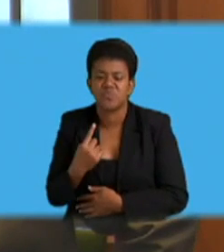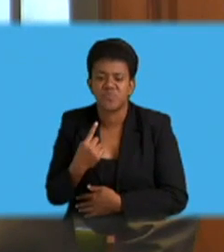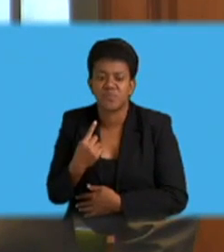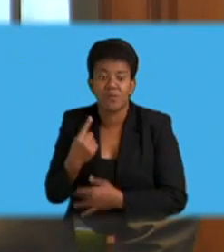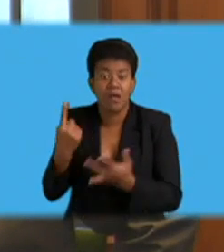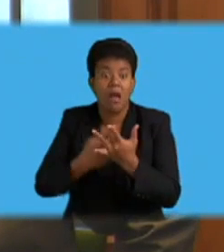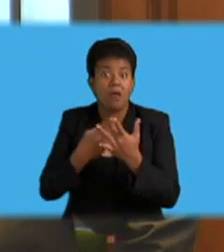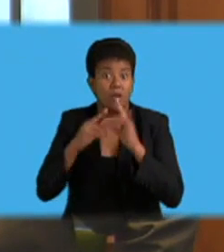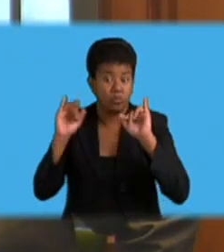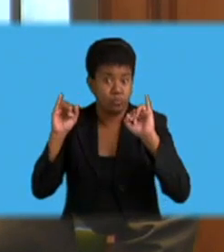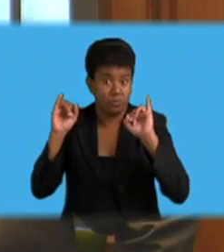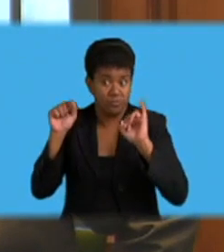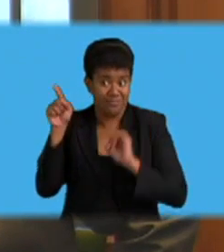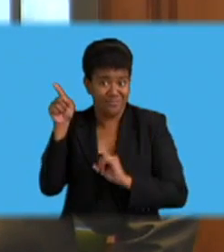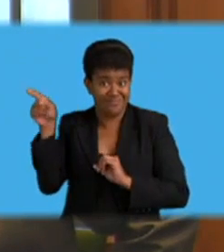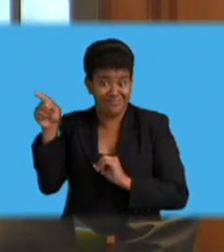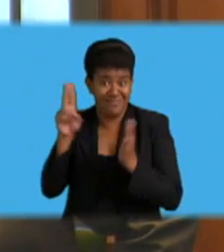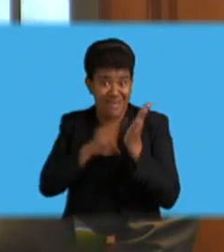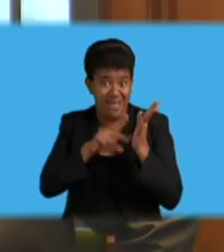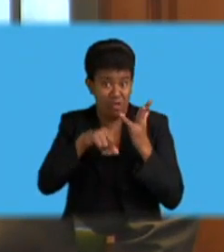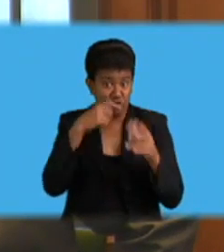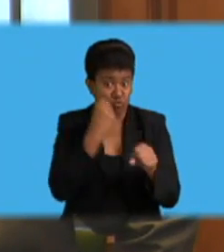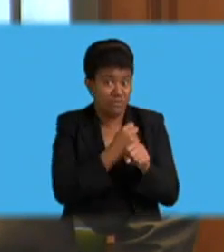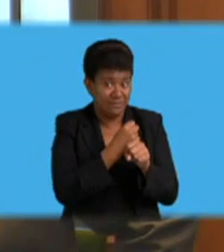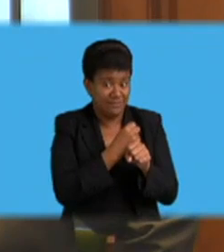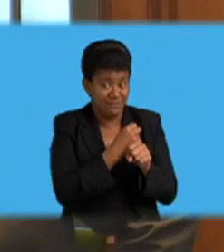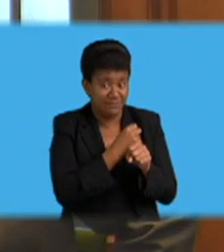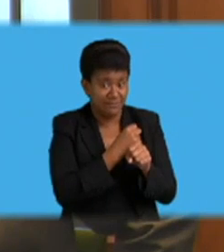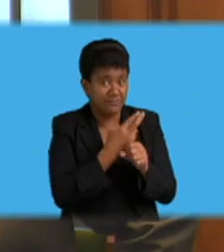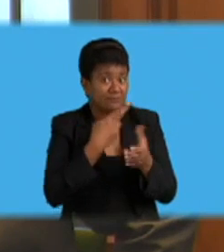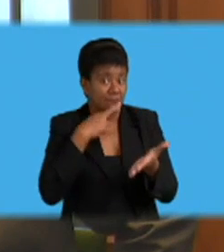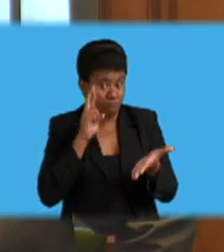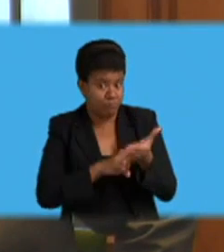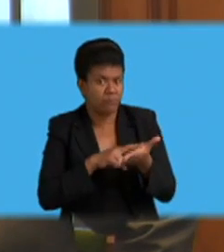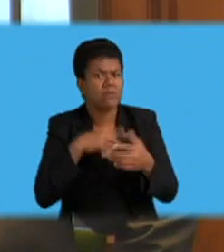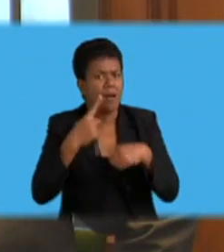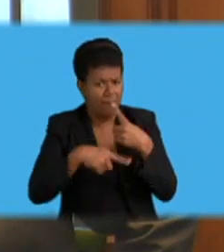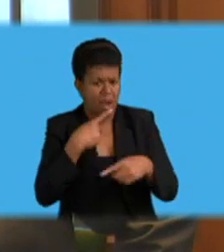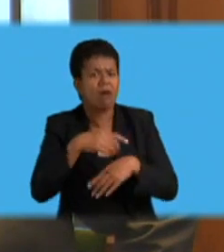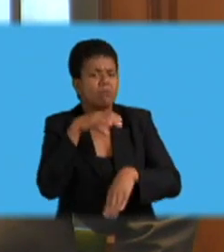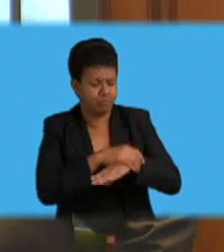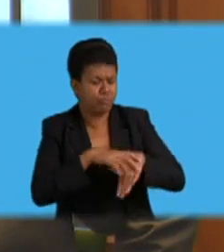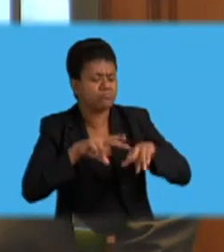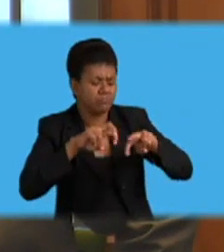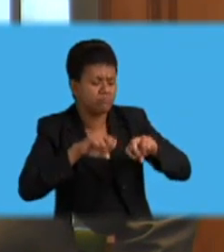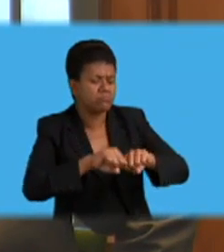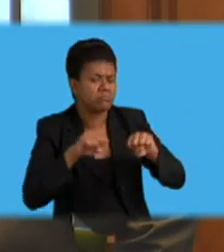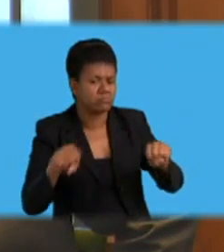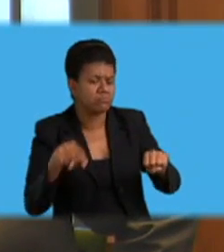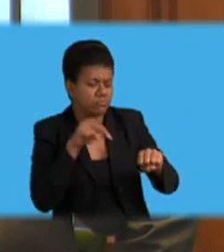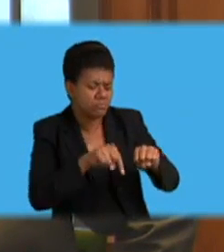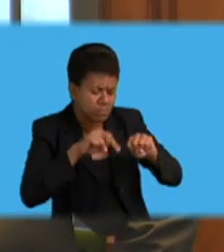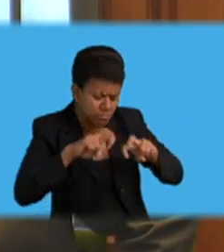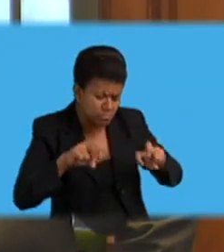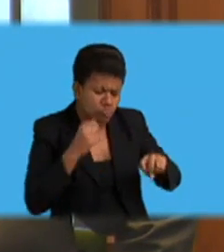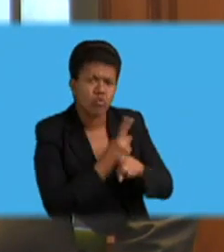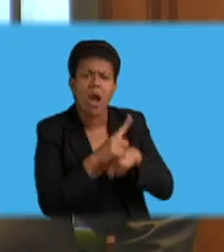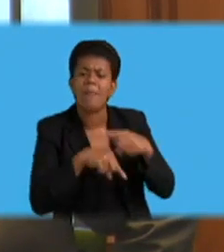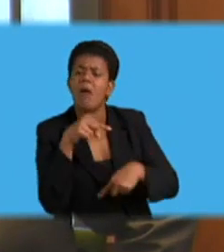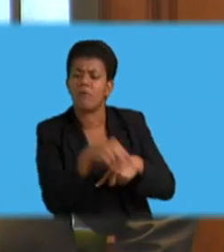highlighted by the NGOs recently, in regards to even police investigating, in regards to cohesive confessions.